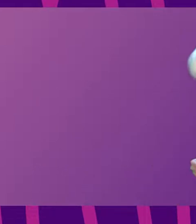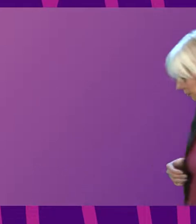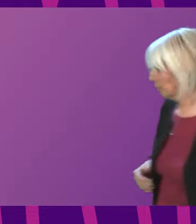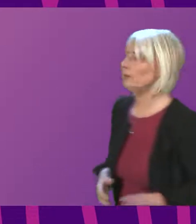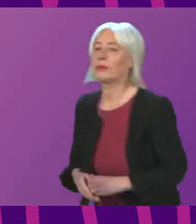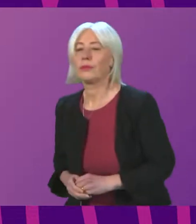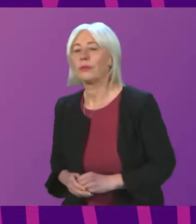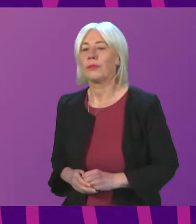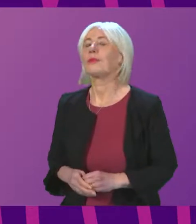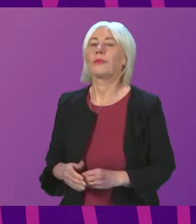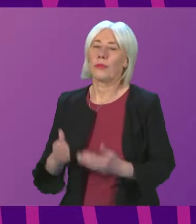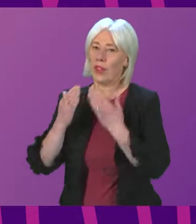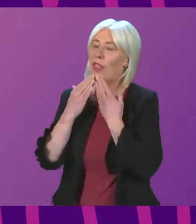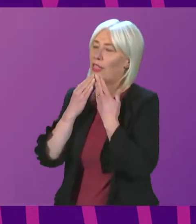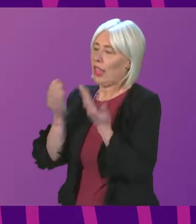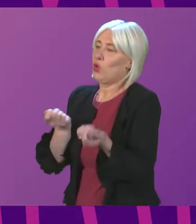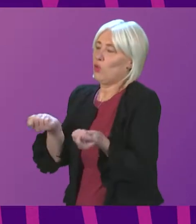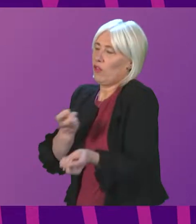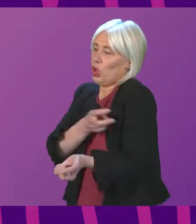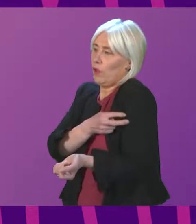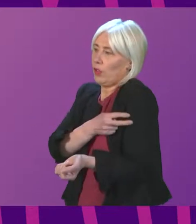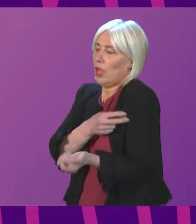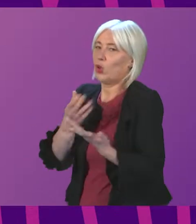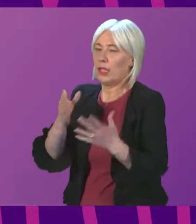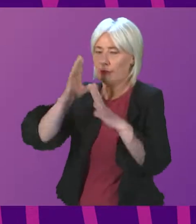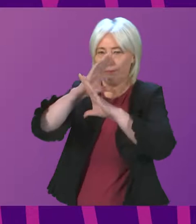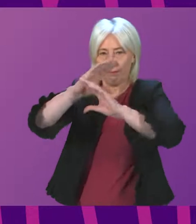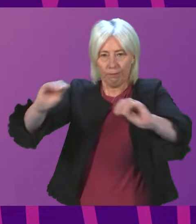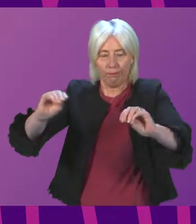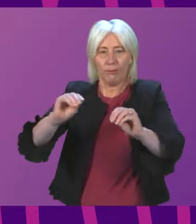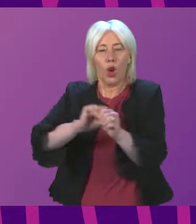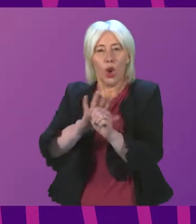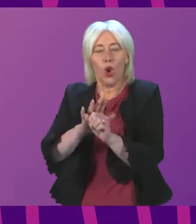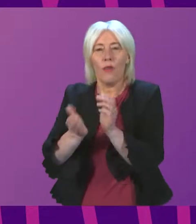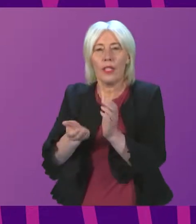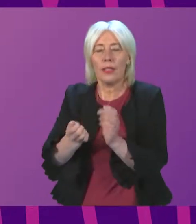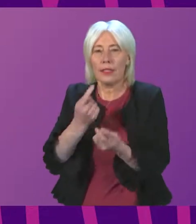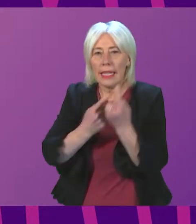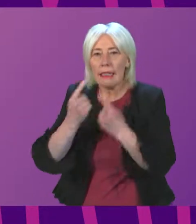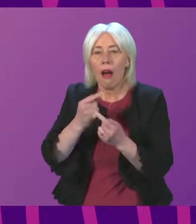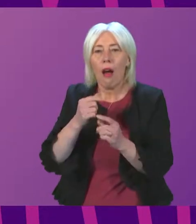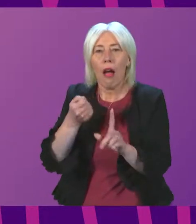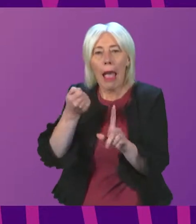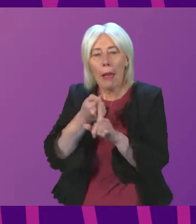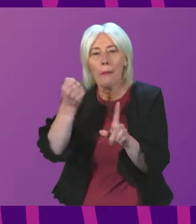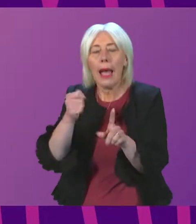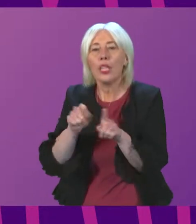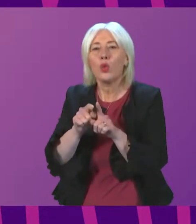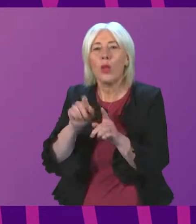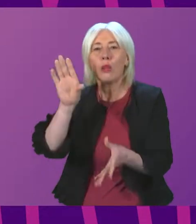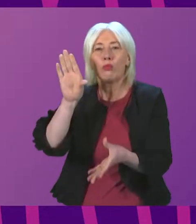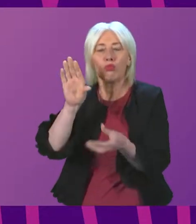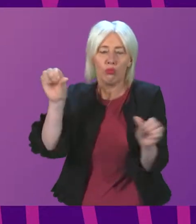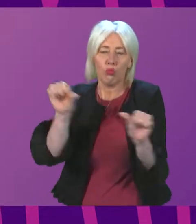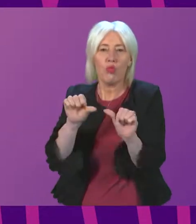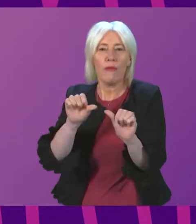President and Officer. Today I will set out the latest assessment of the COVID data and its impacts and I will give brief updates on some